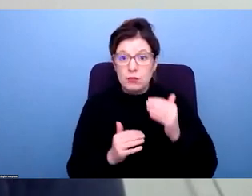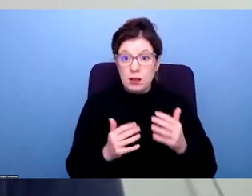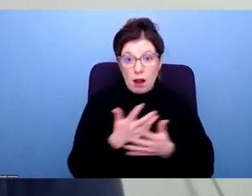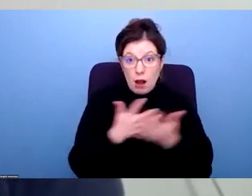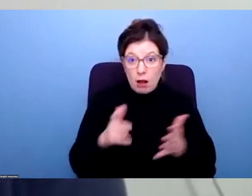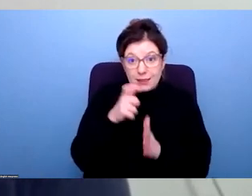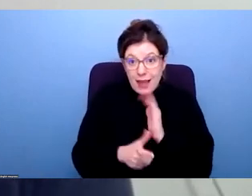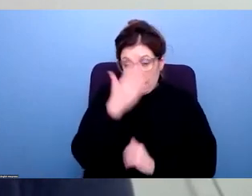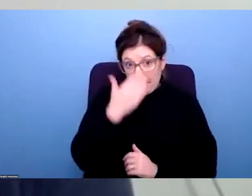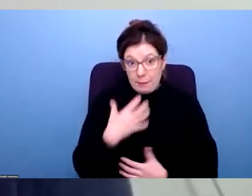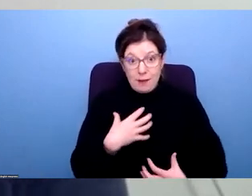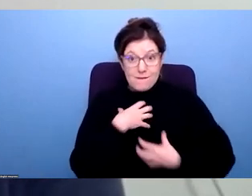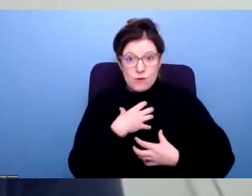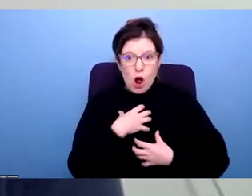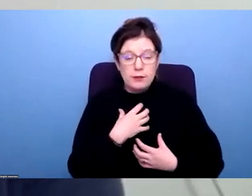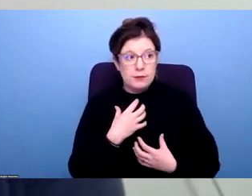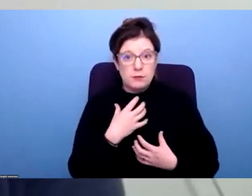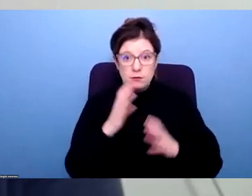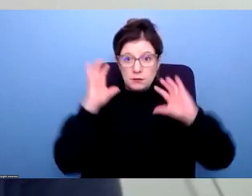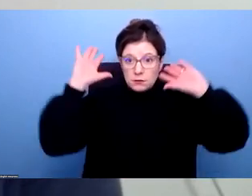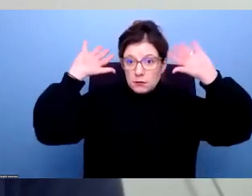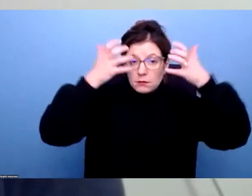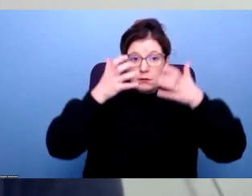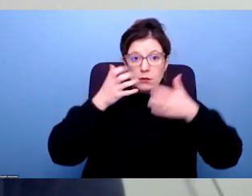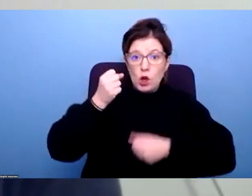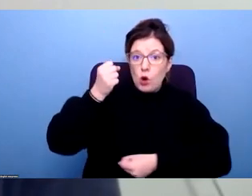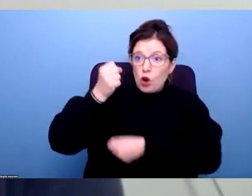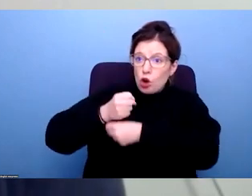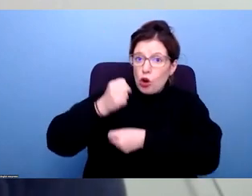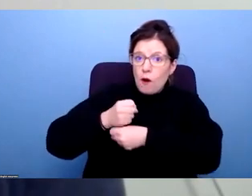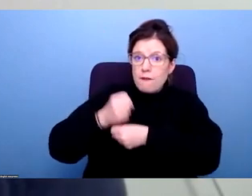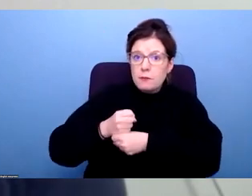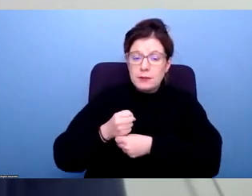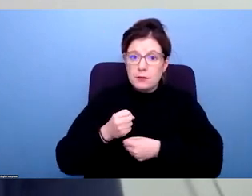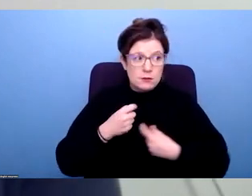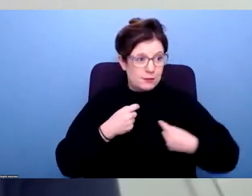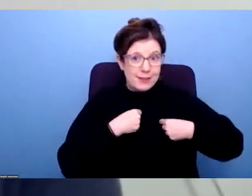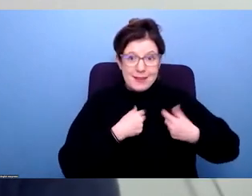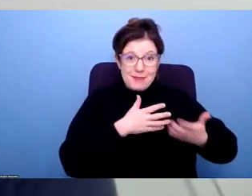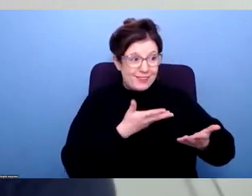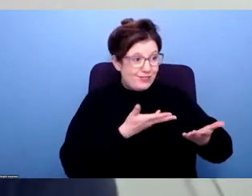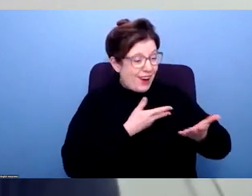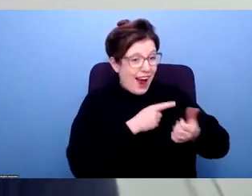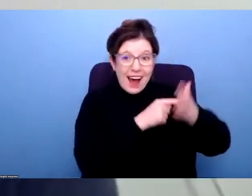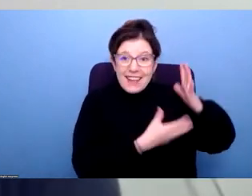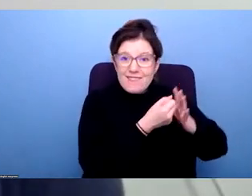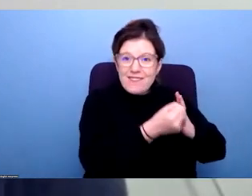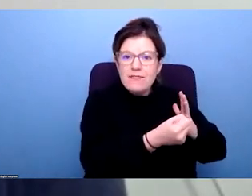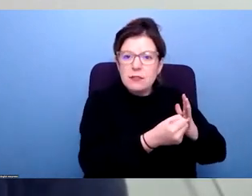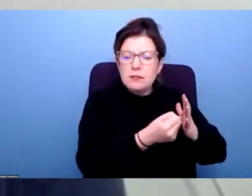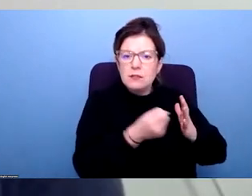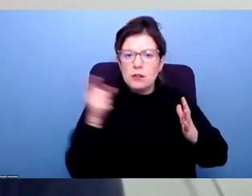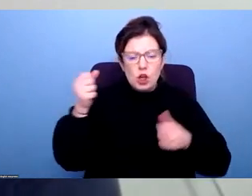people about how quick and easy it was for government to roll back many of our hard-won rights over that period.